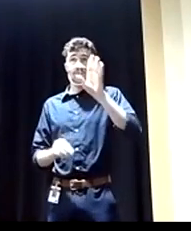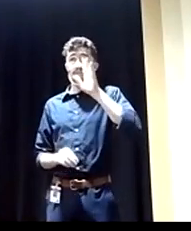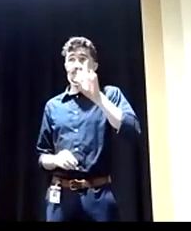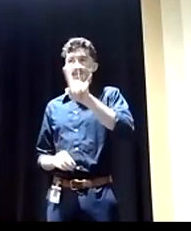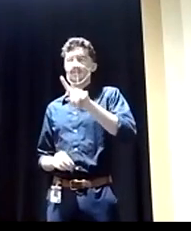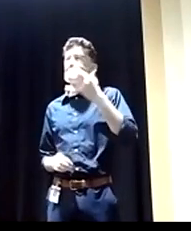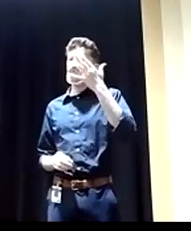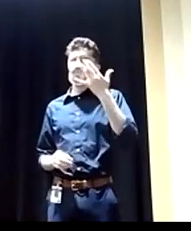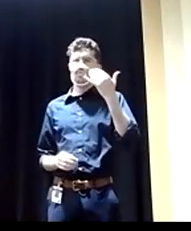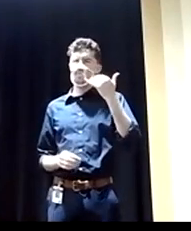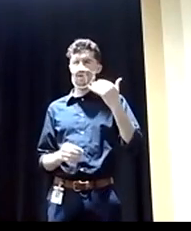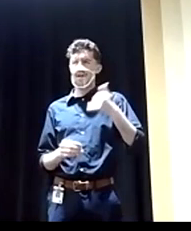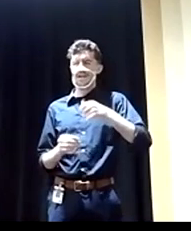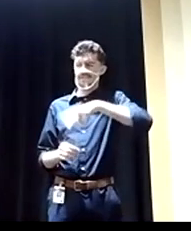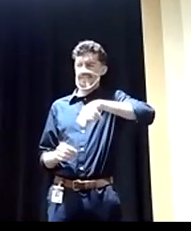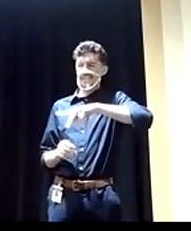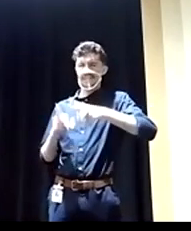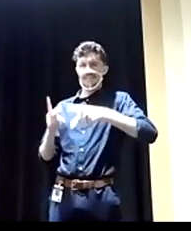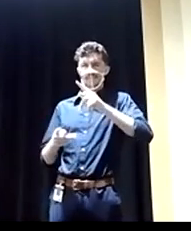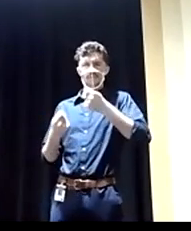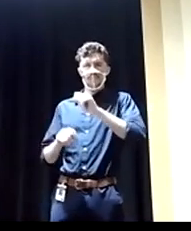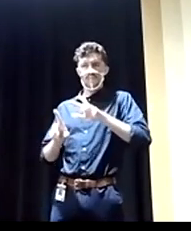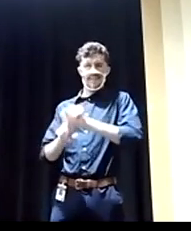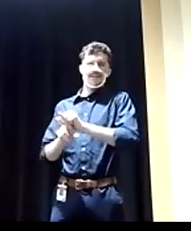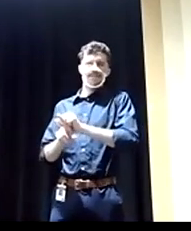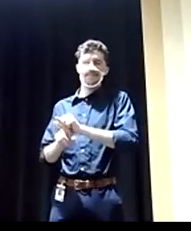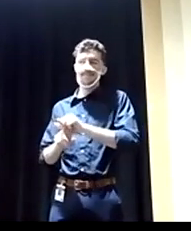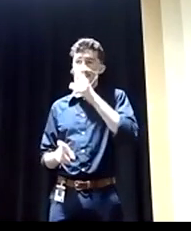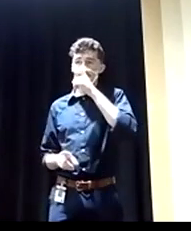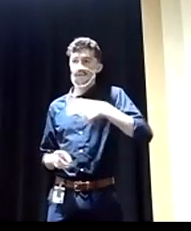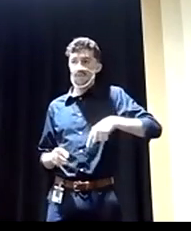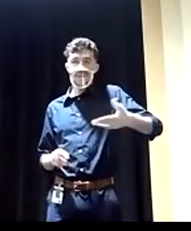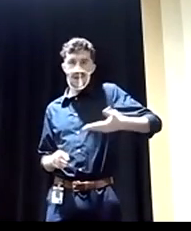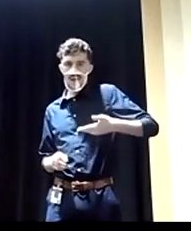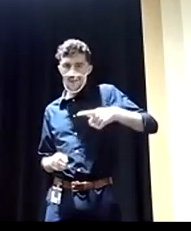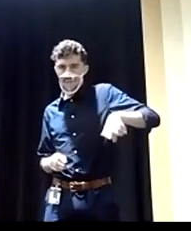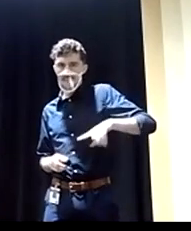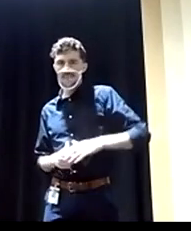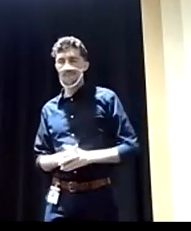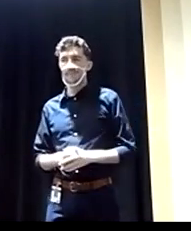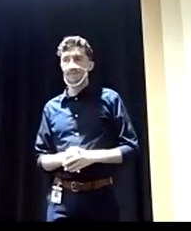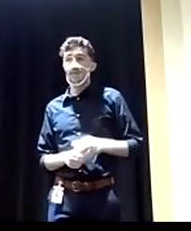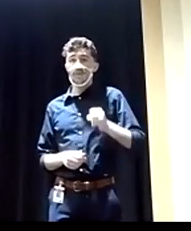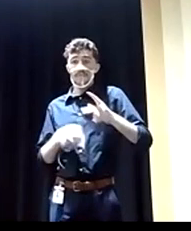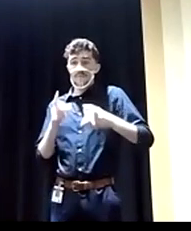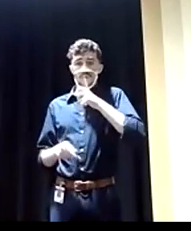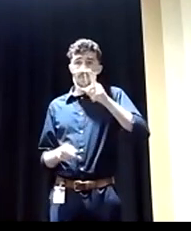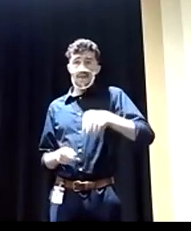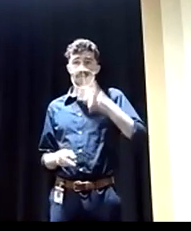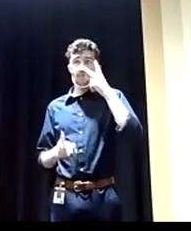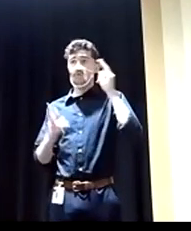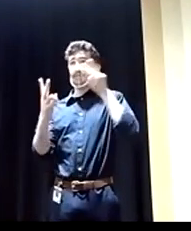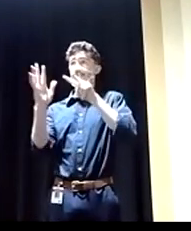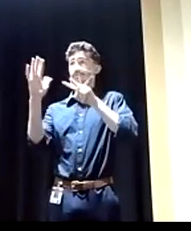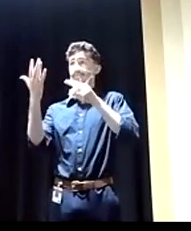why are these people trying to get in and the bottom line is because we hire them. So people have to look in the mirror before